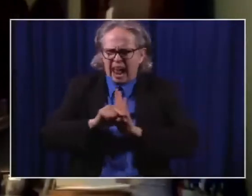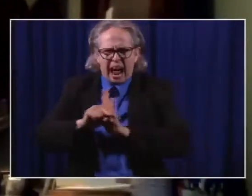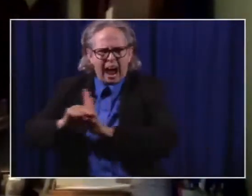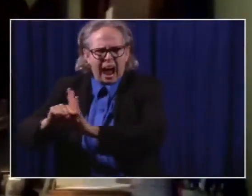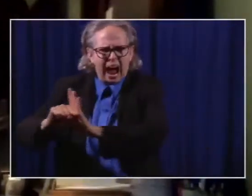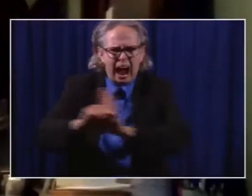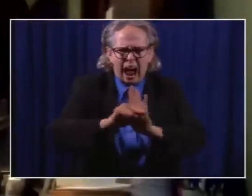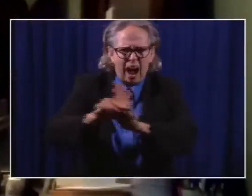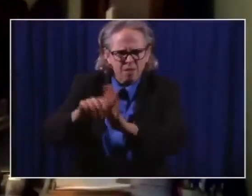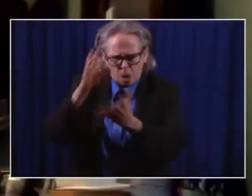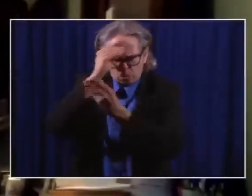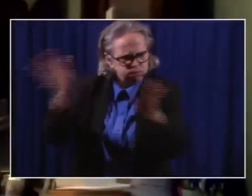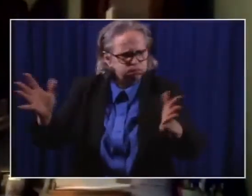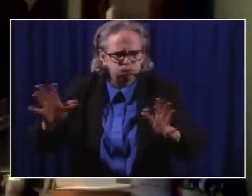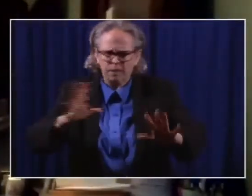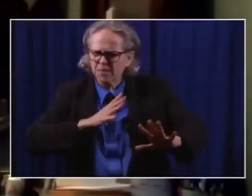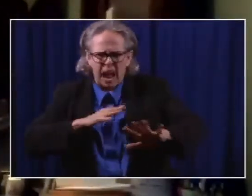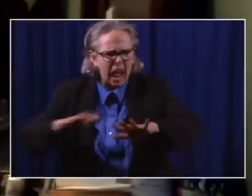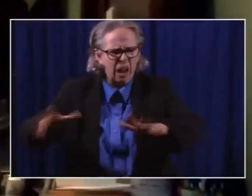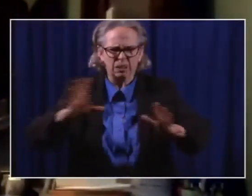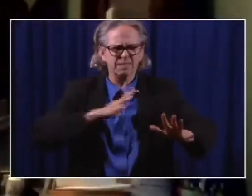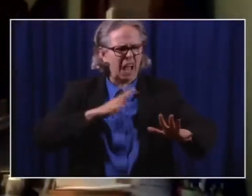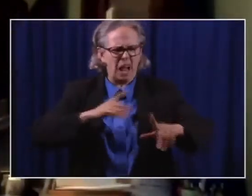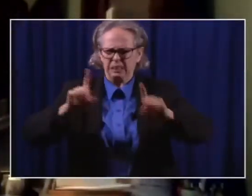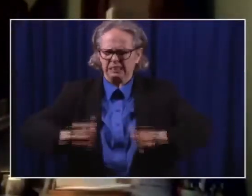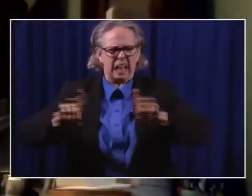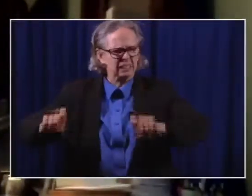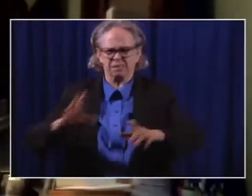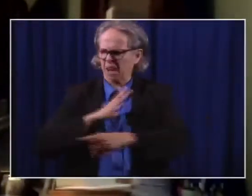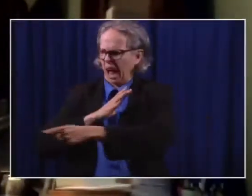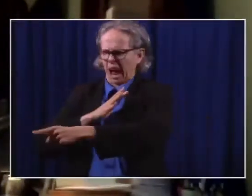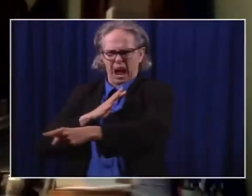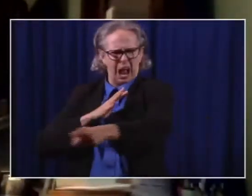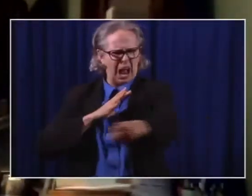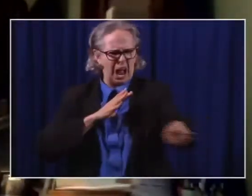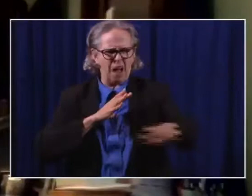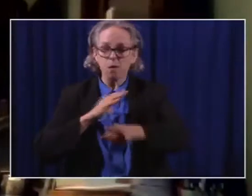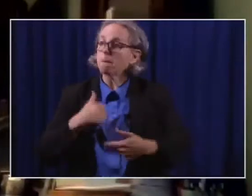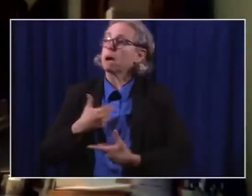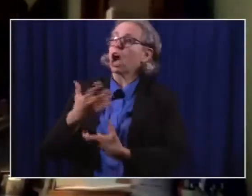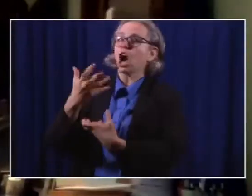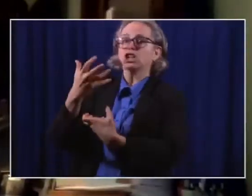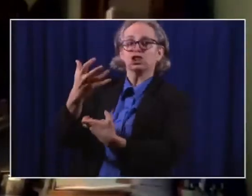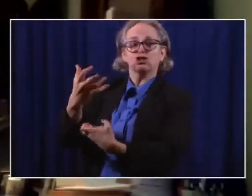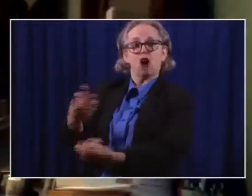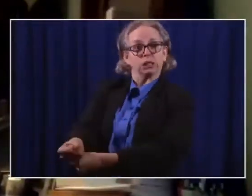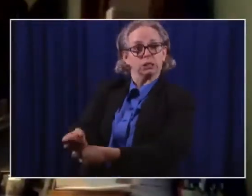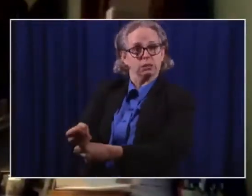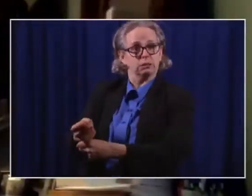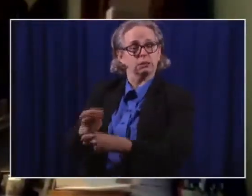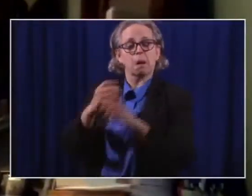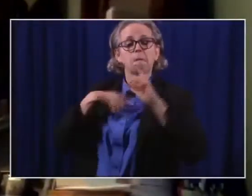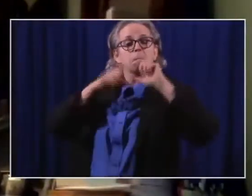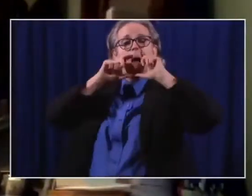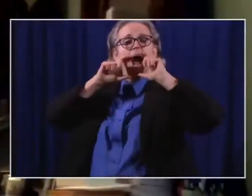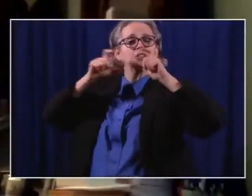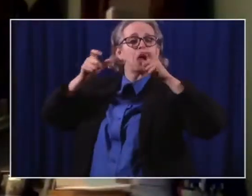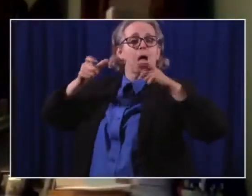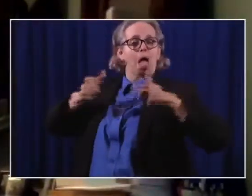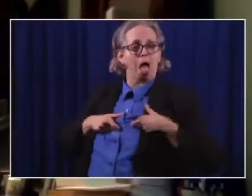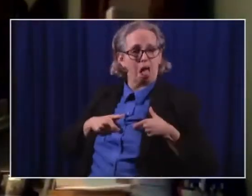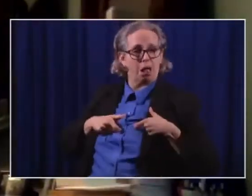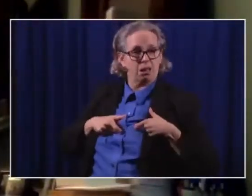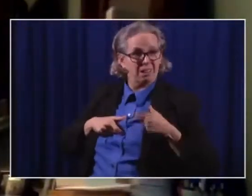And so I took my mask off. I walked, when I got to the gates of the White House, I had my mask on.